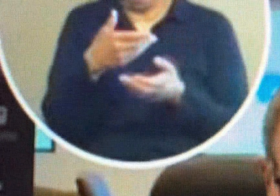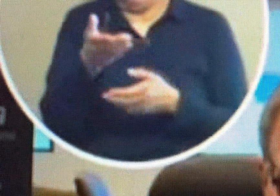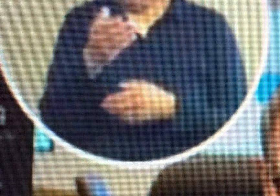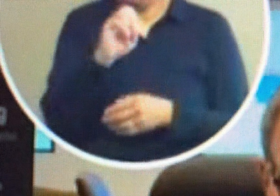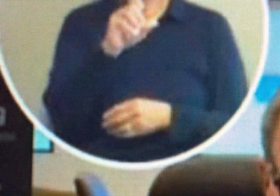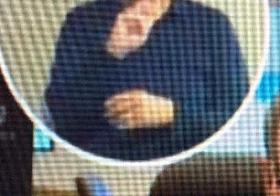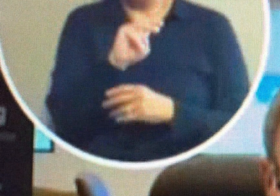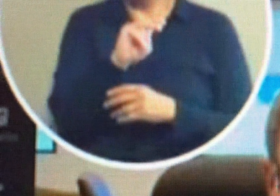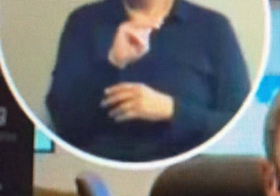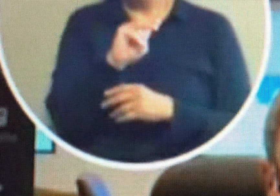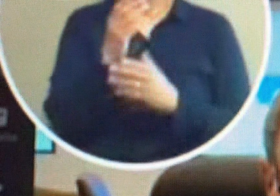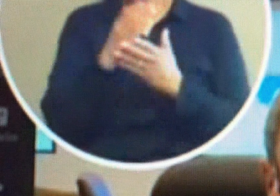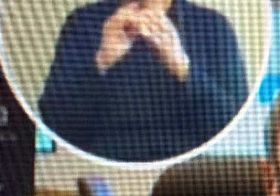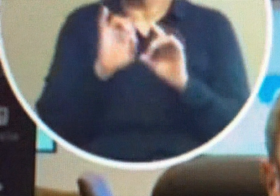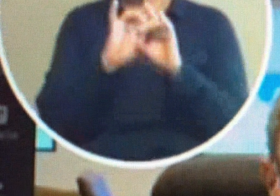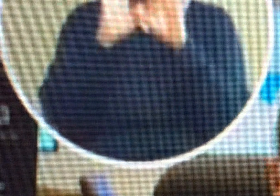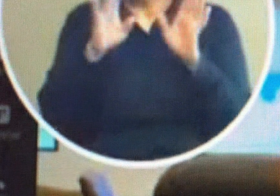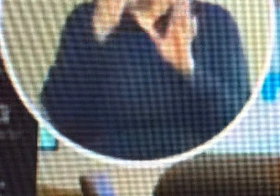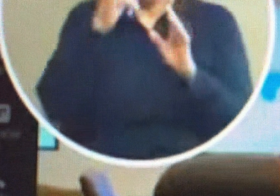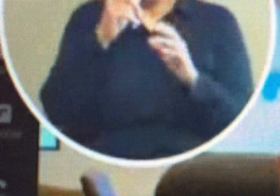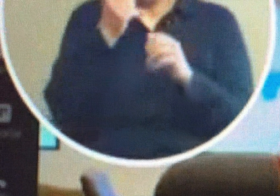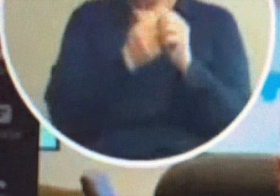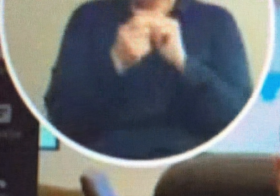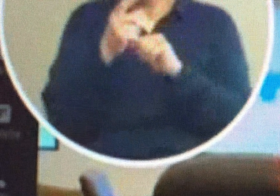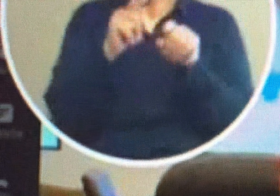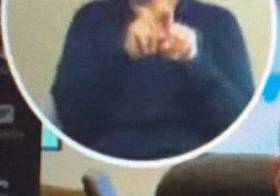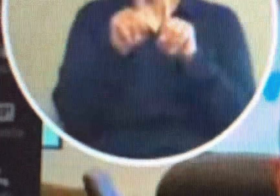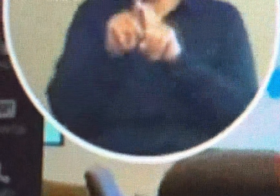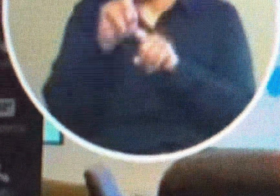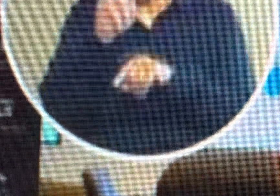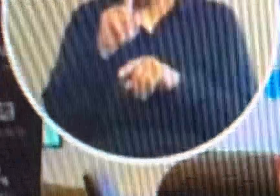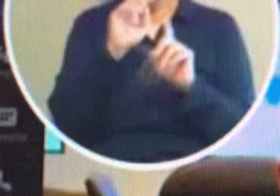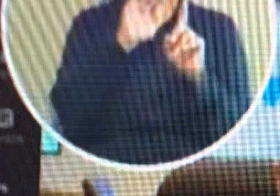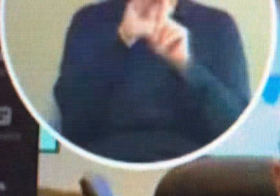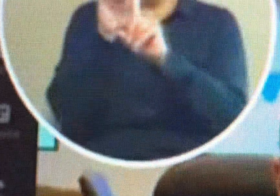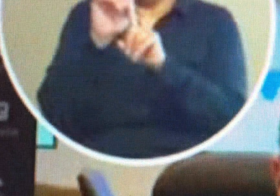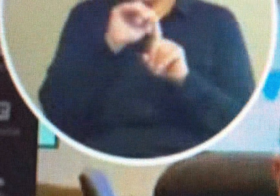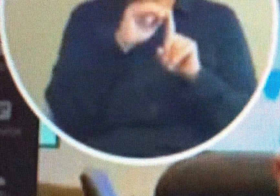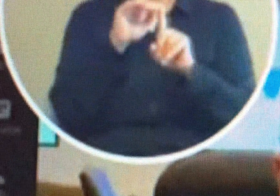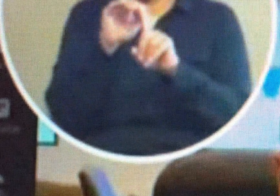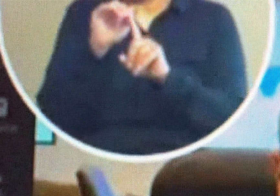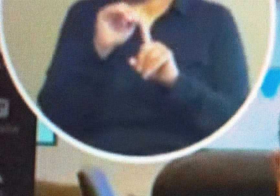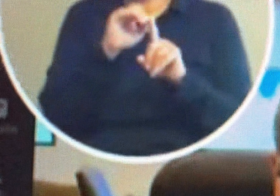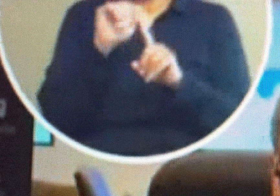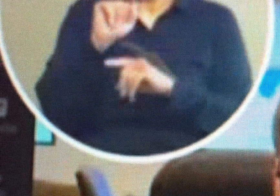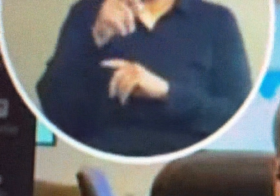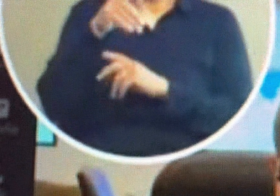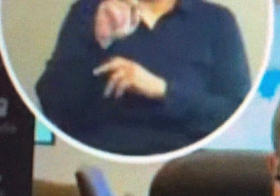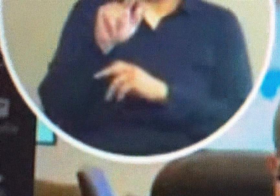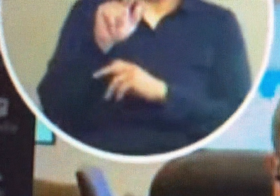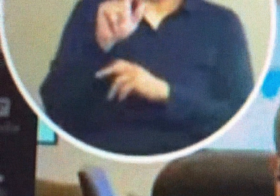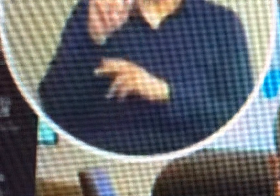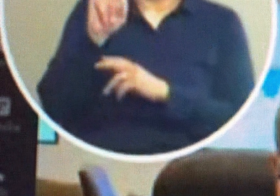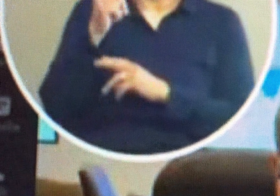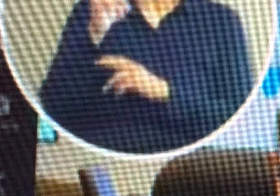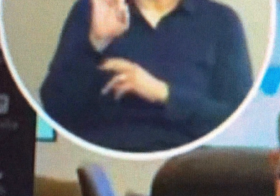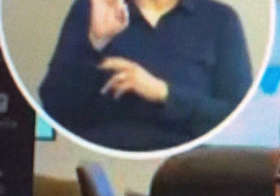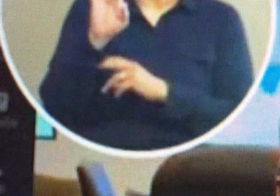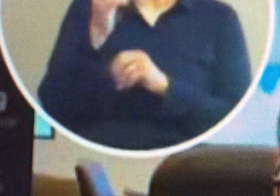Sam, and please provide some clarification for all those. One last thing, I do want to remind people that in April of 2018,